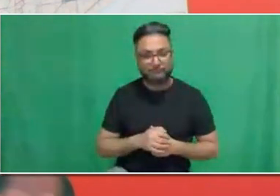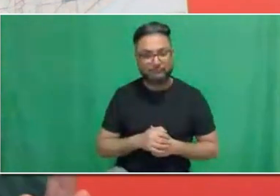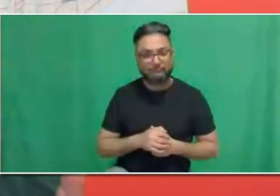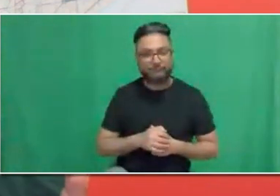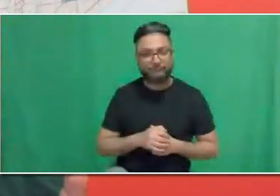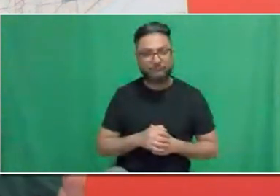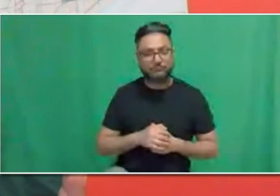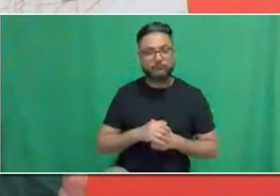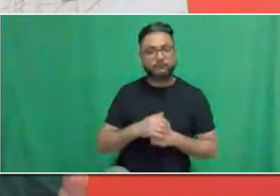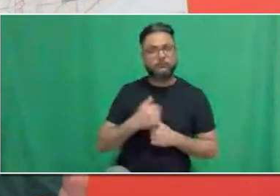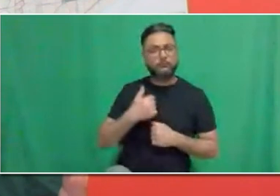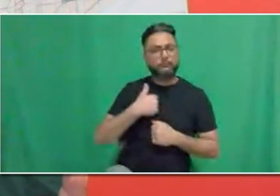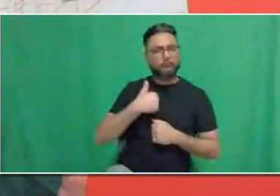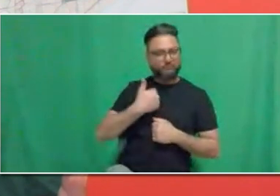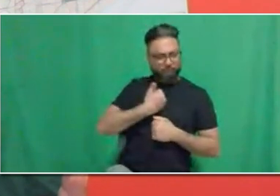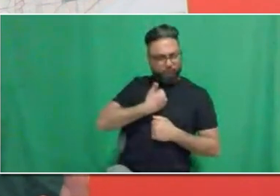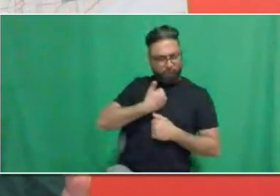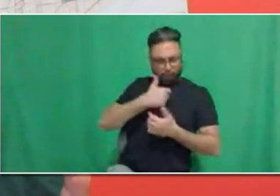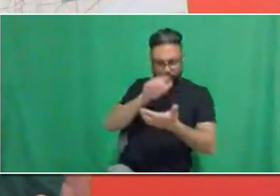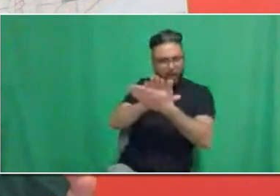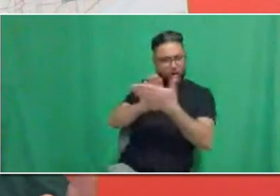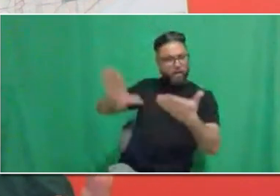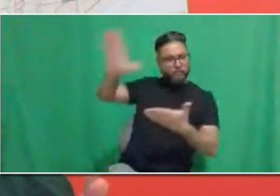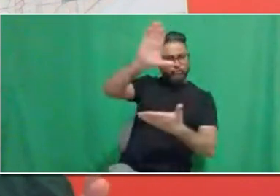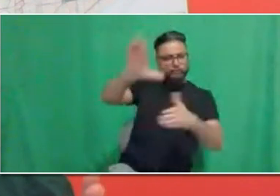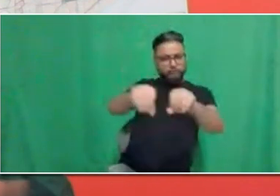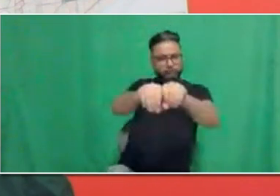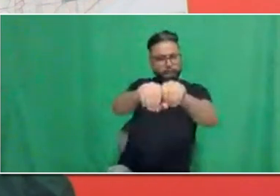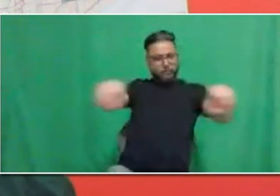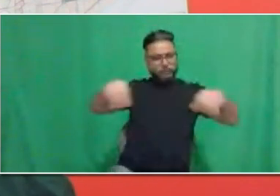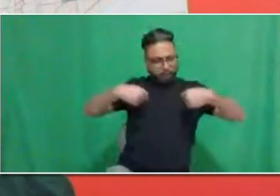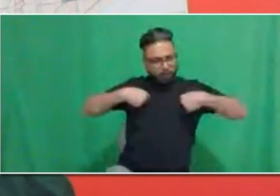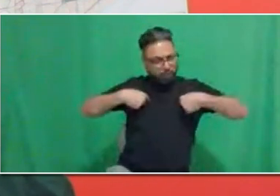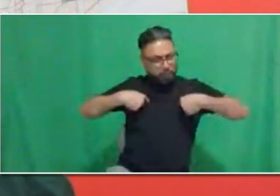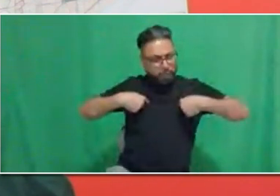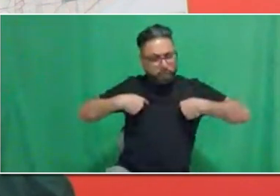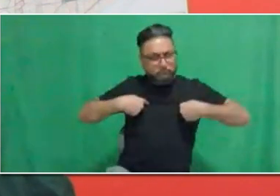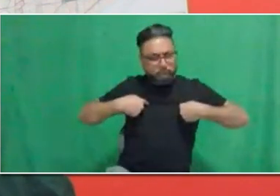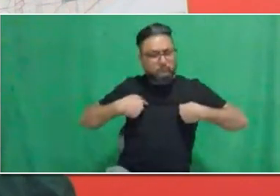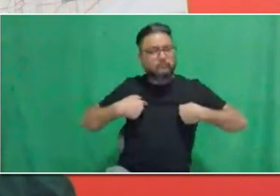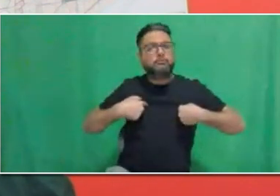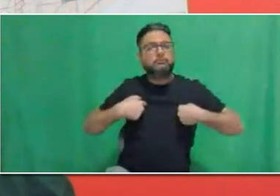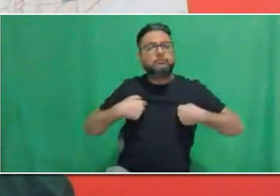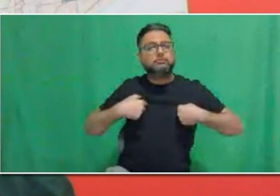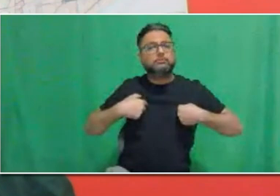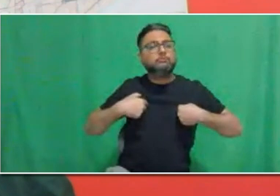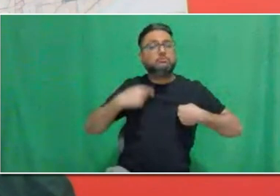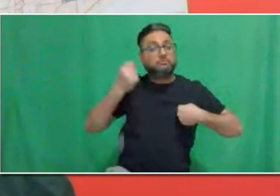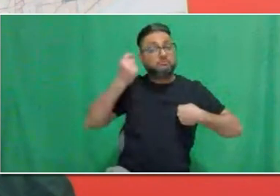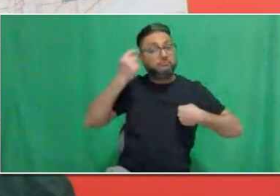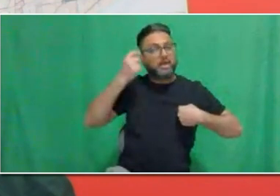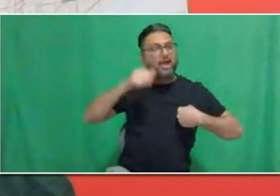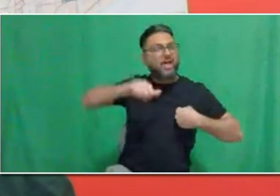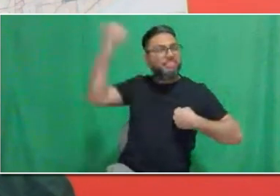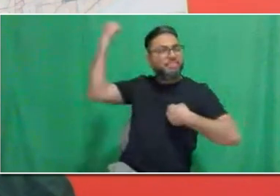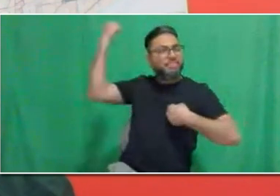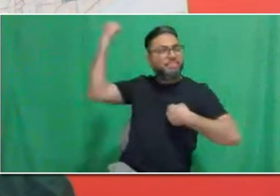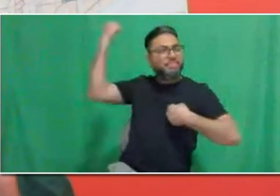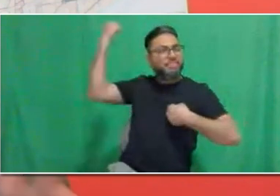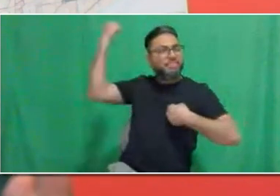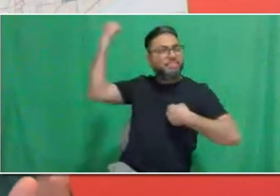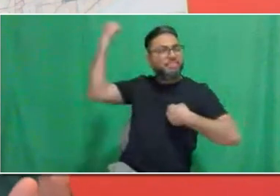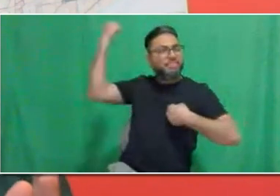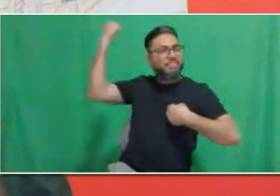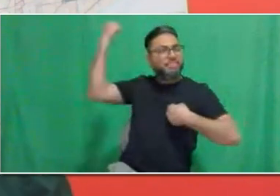outside the country. I think this might also apply for university degrees. Can I still apply to the TTC? Would